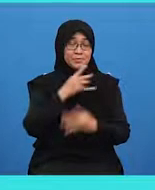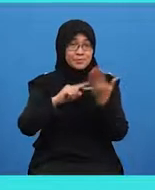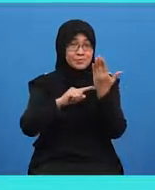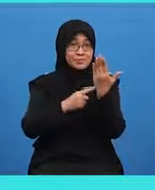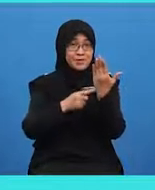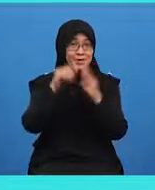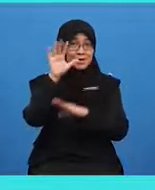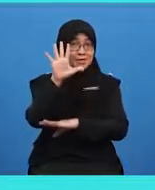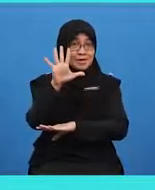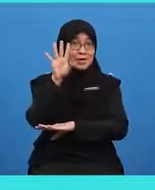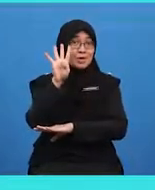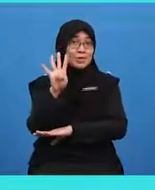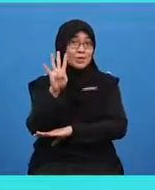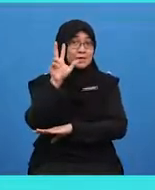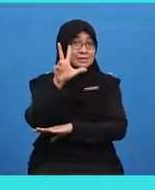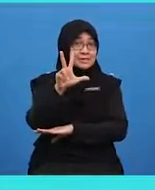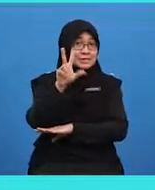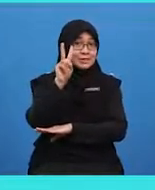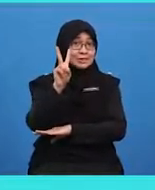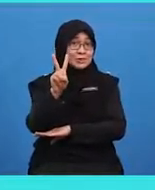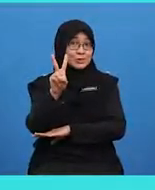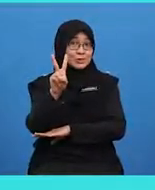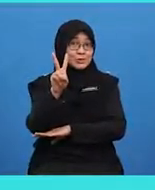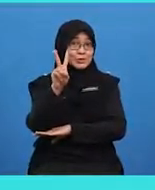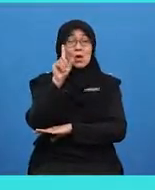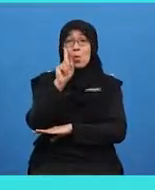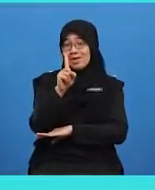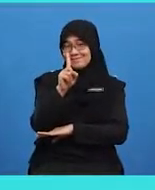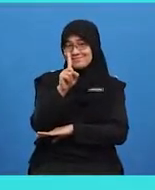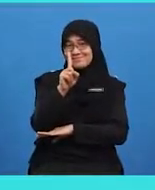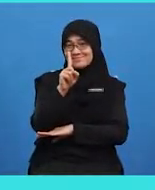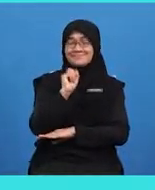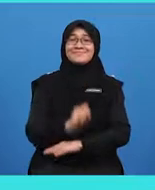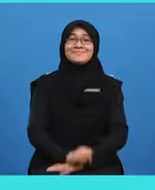5, 4, 3, 2, 1.